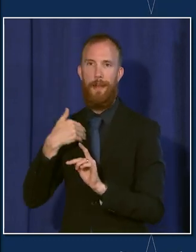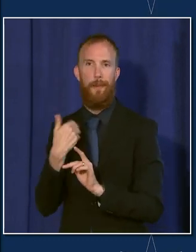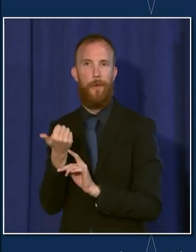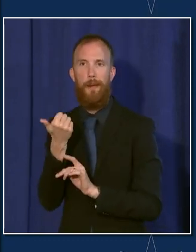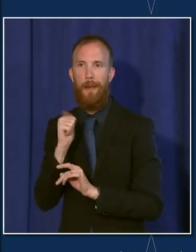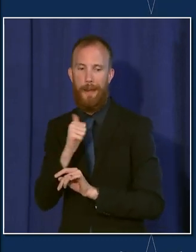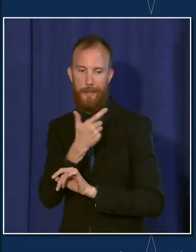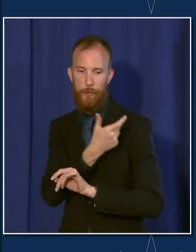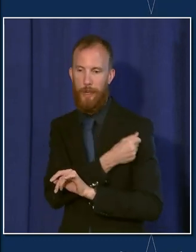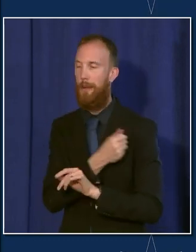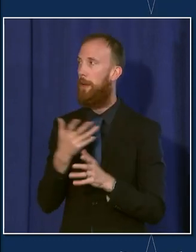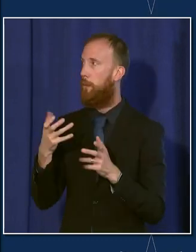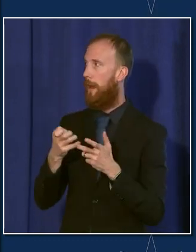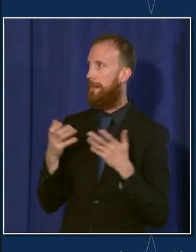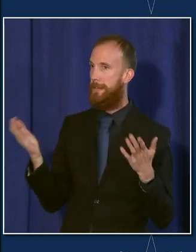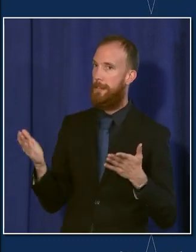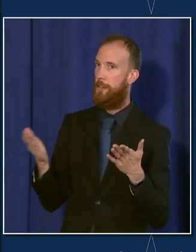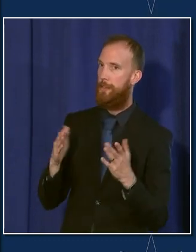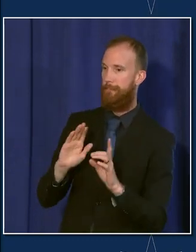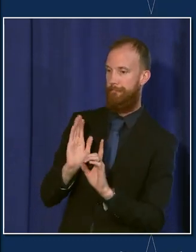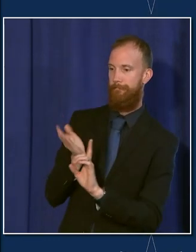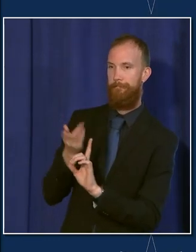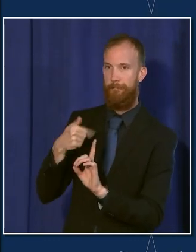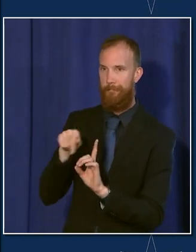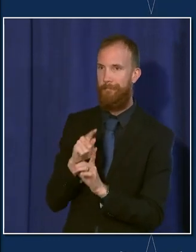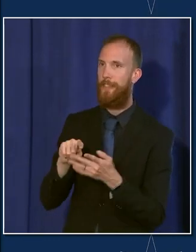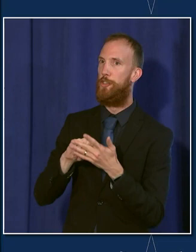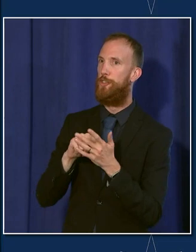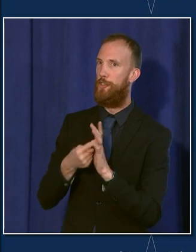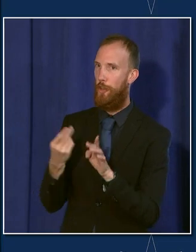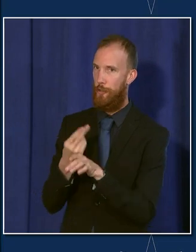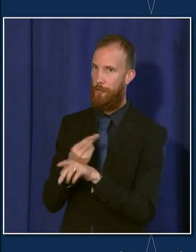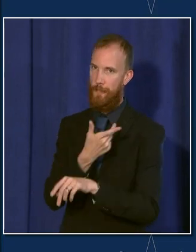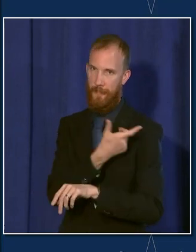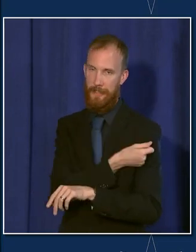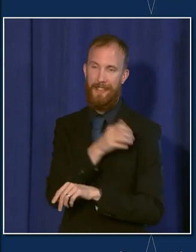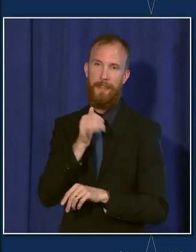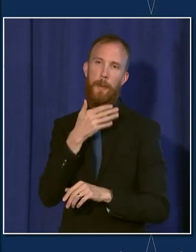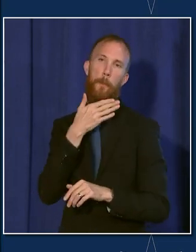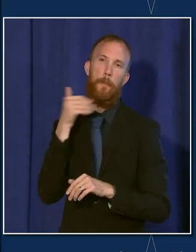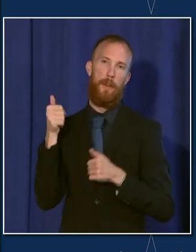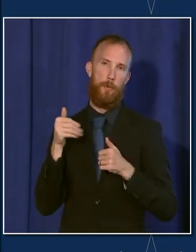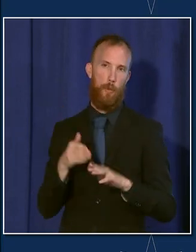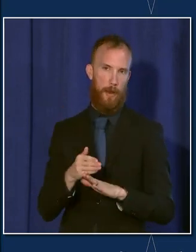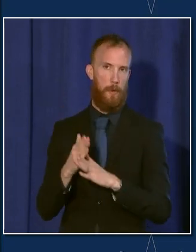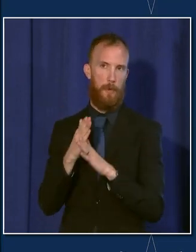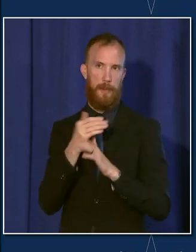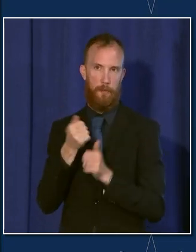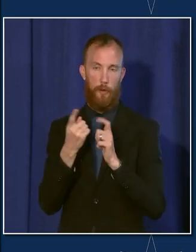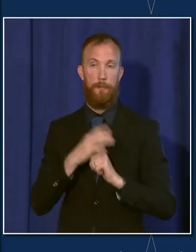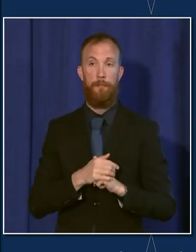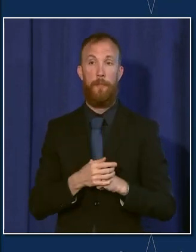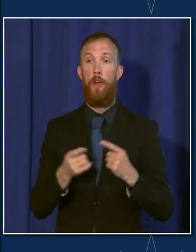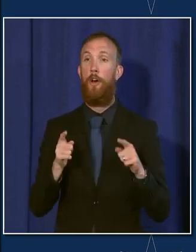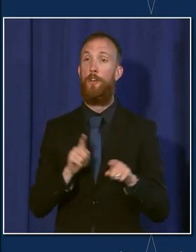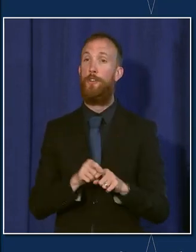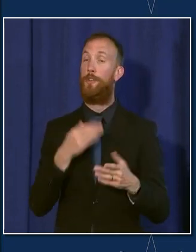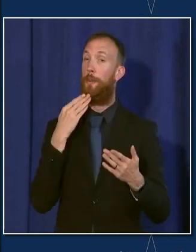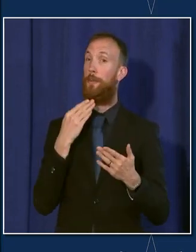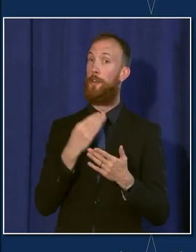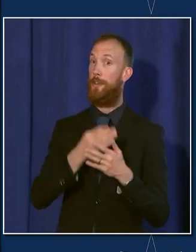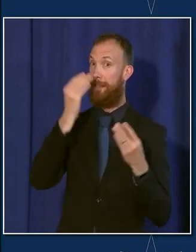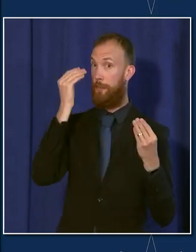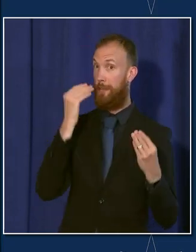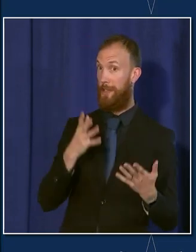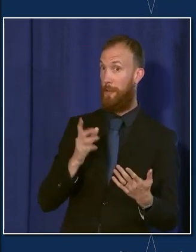started on vaccine is the most important thing to protect everybody. I also just want to end with some good news on where we're making